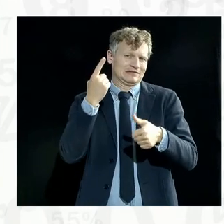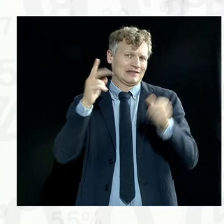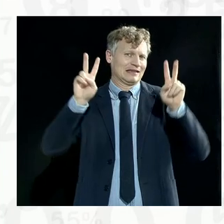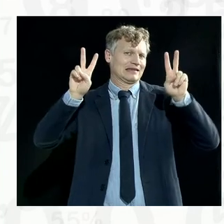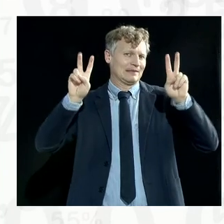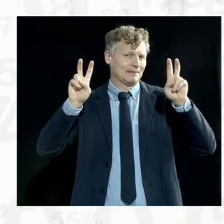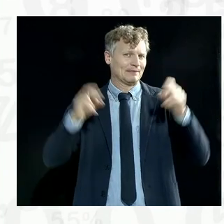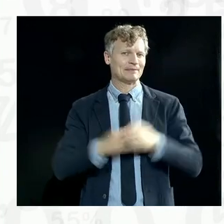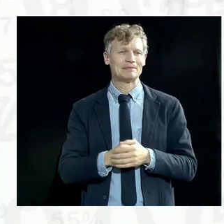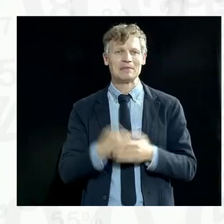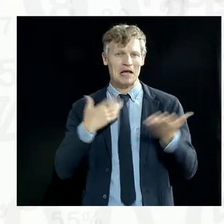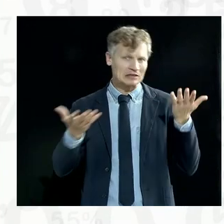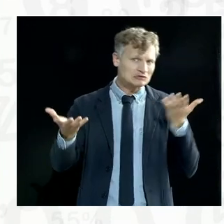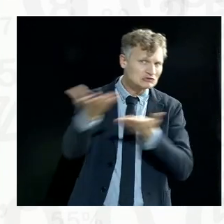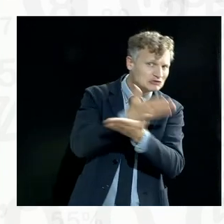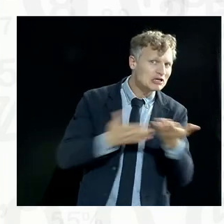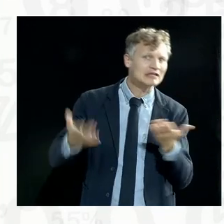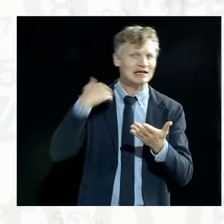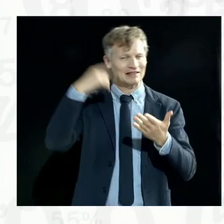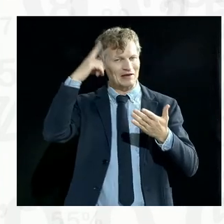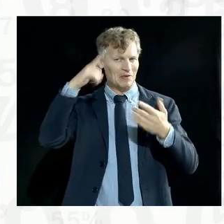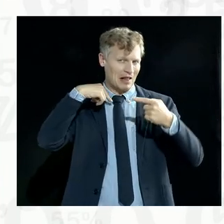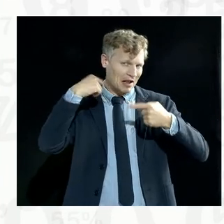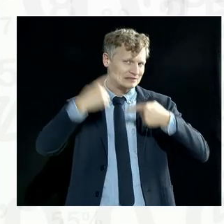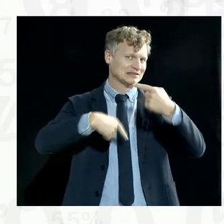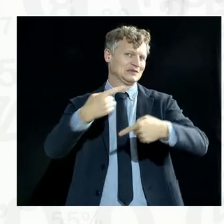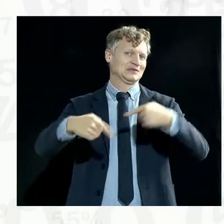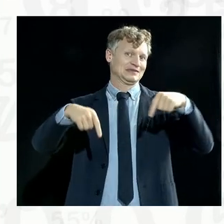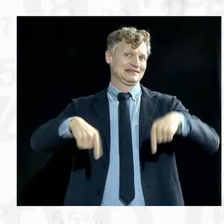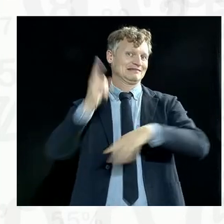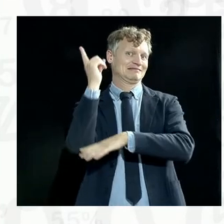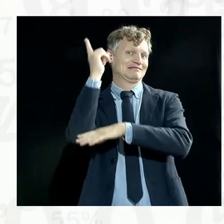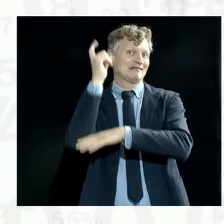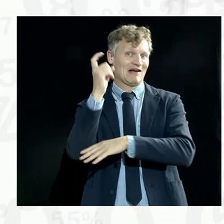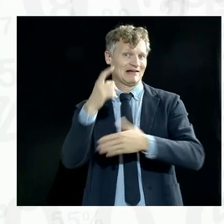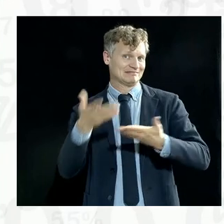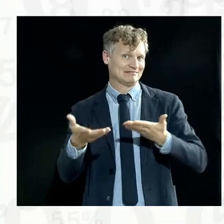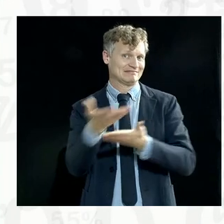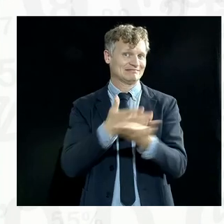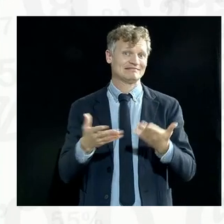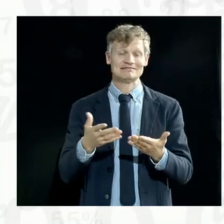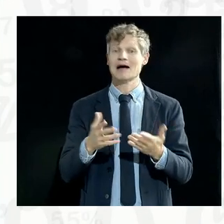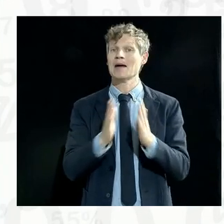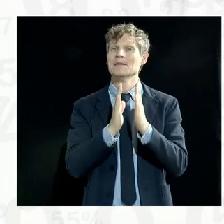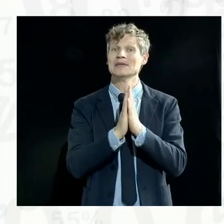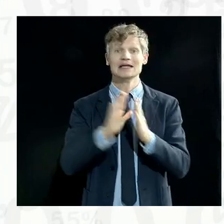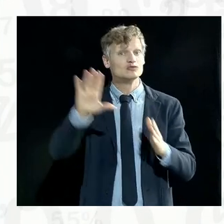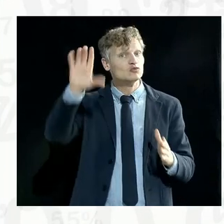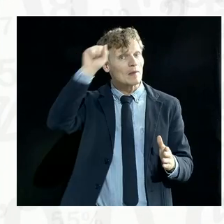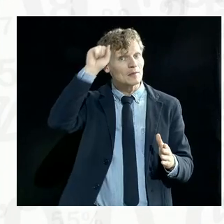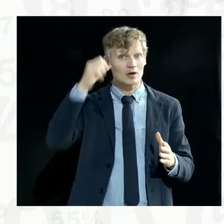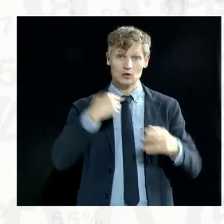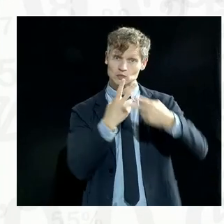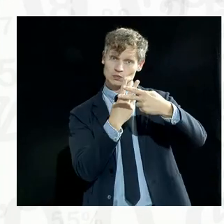thoughts and ideas will go on for a while after this. And also remember, we are on Twitter, using the